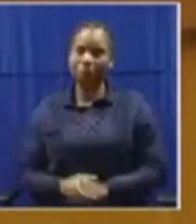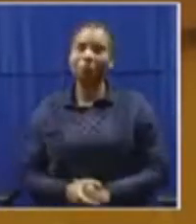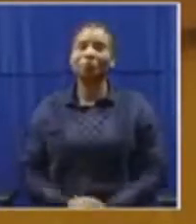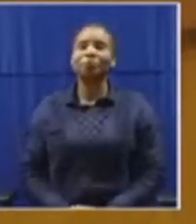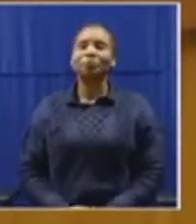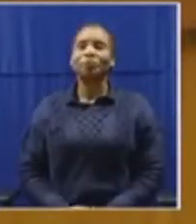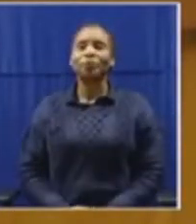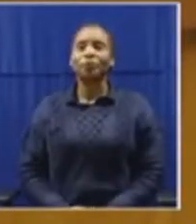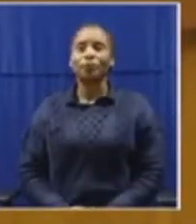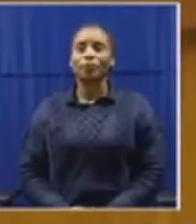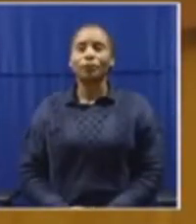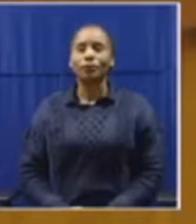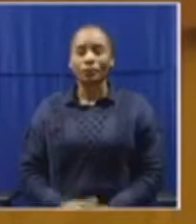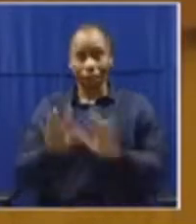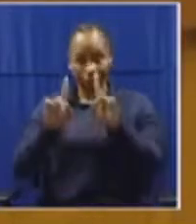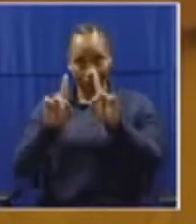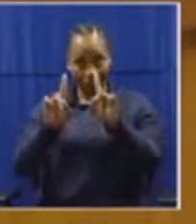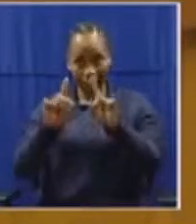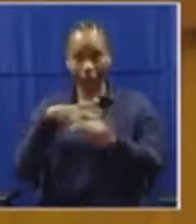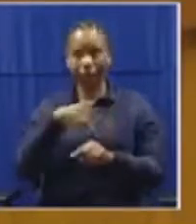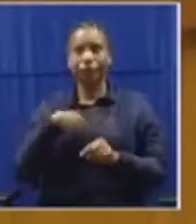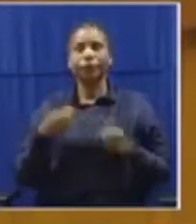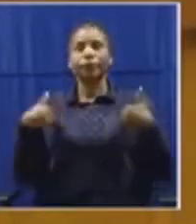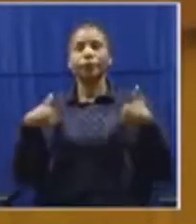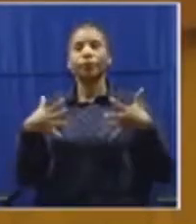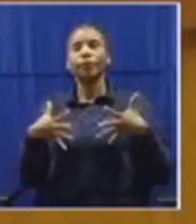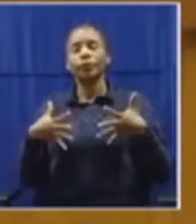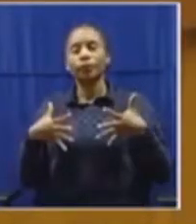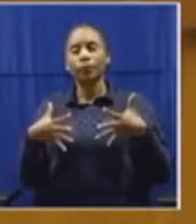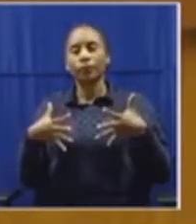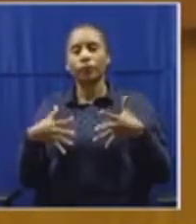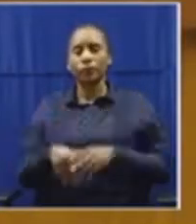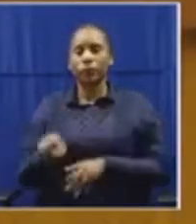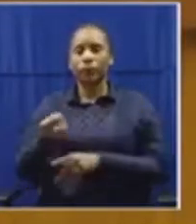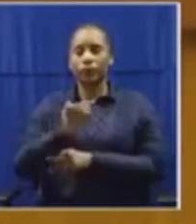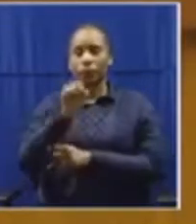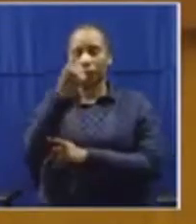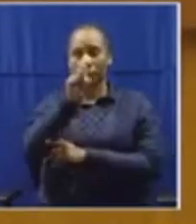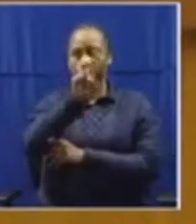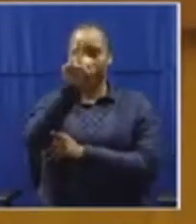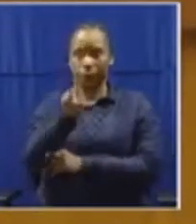let me start off, let me start off with the first question,